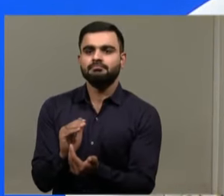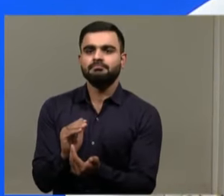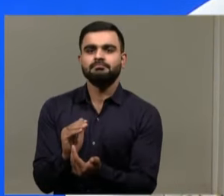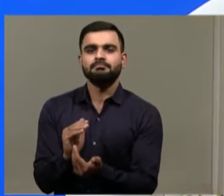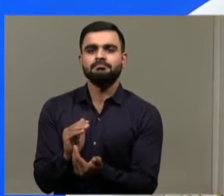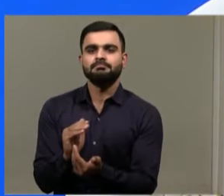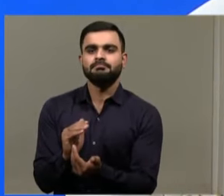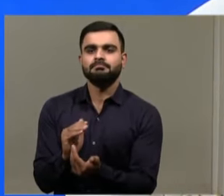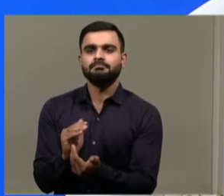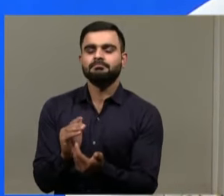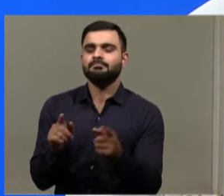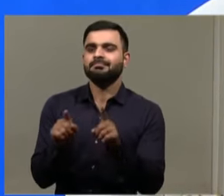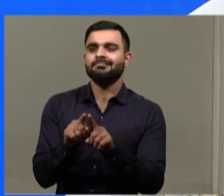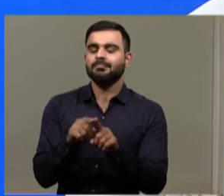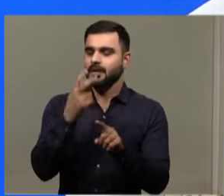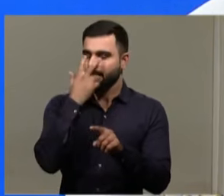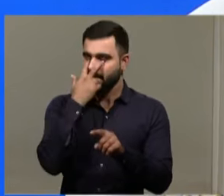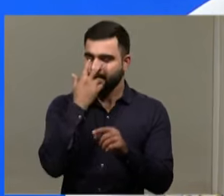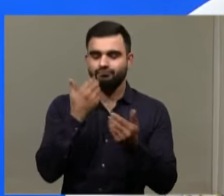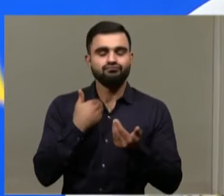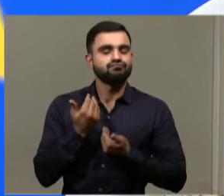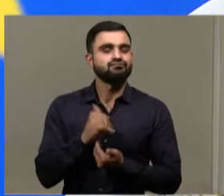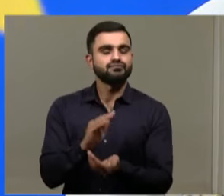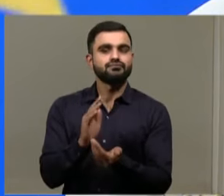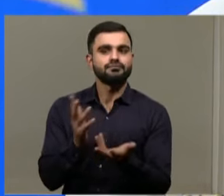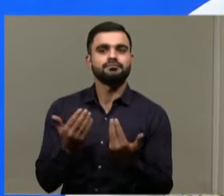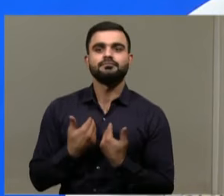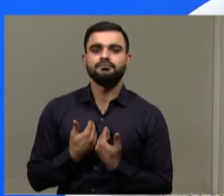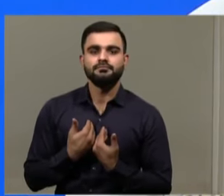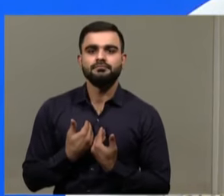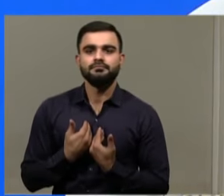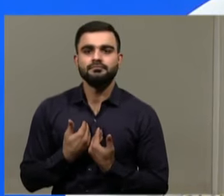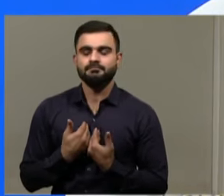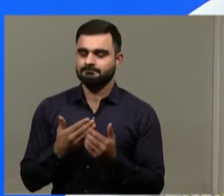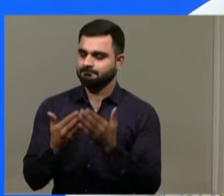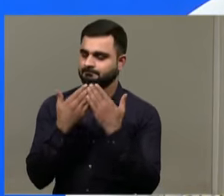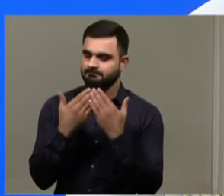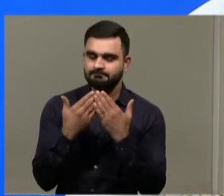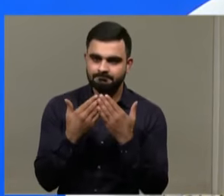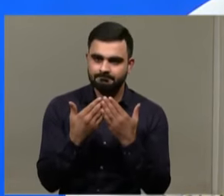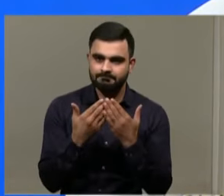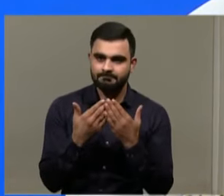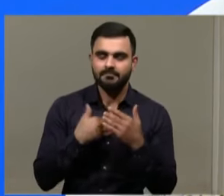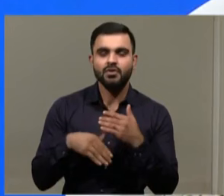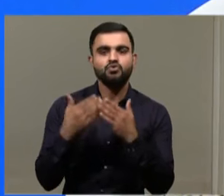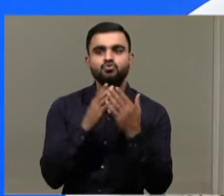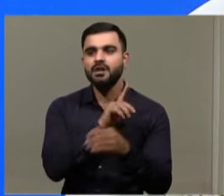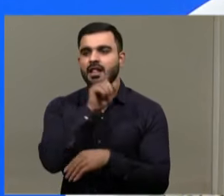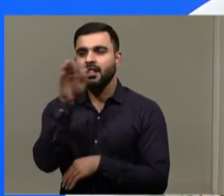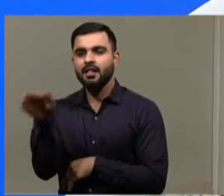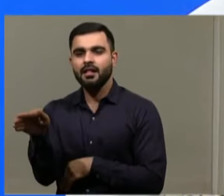a great gift of God that's vision impairment. So, I studied, I went to a school